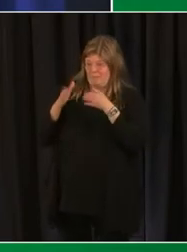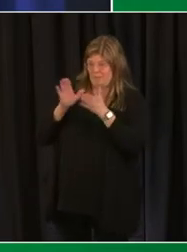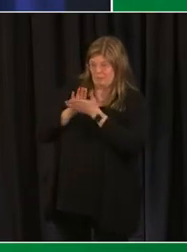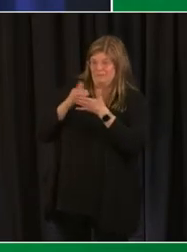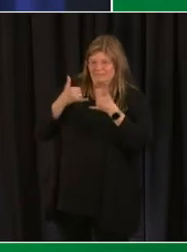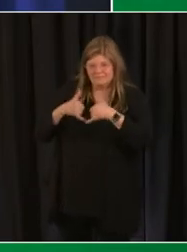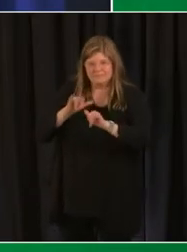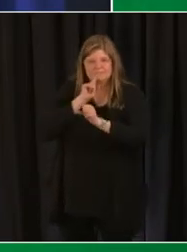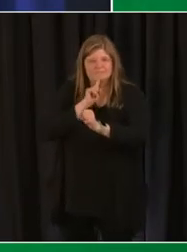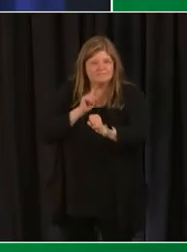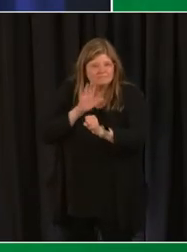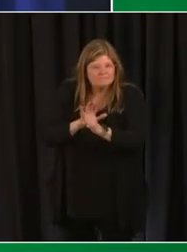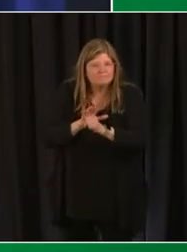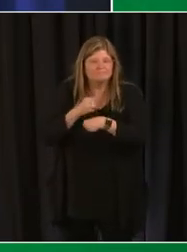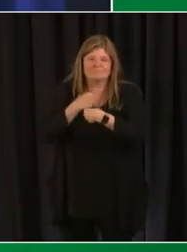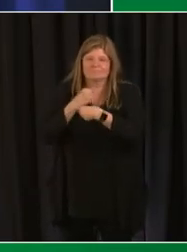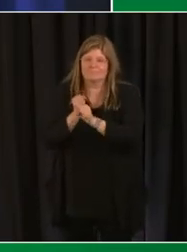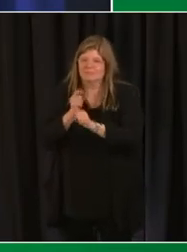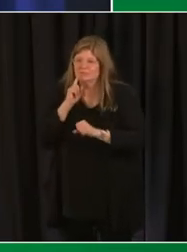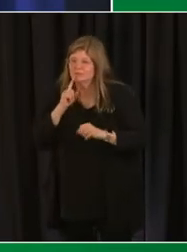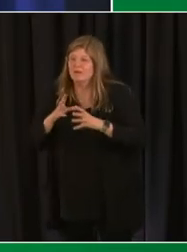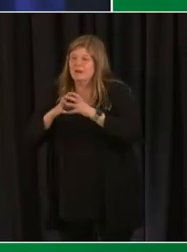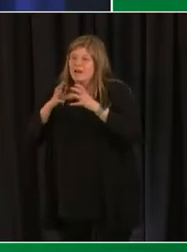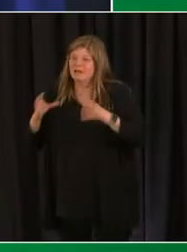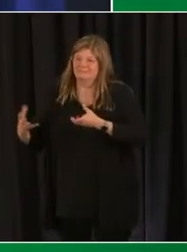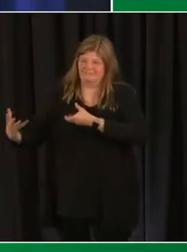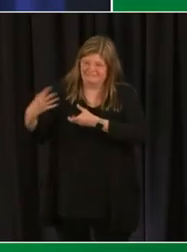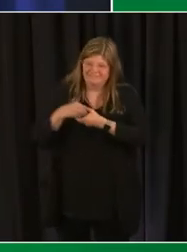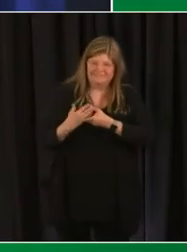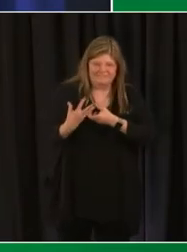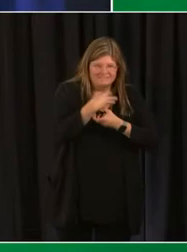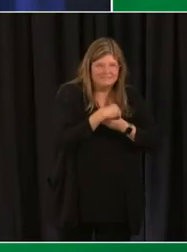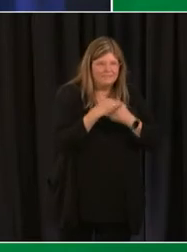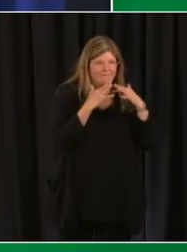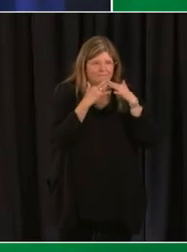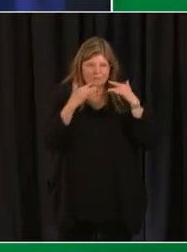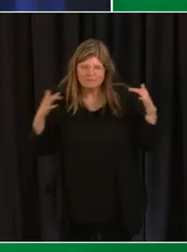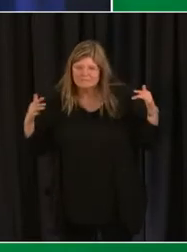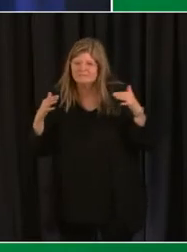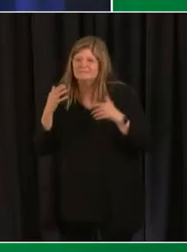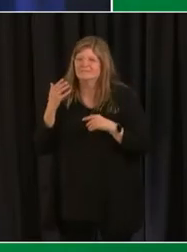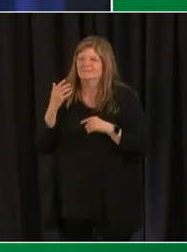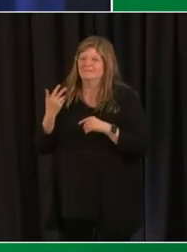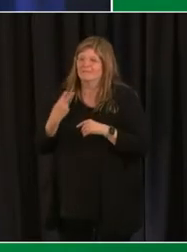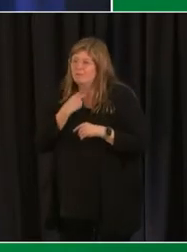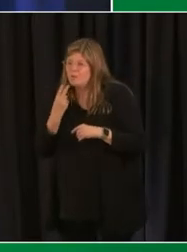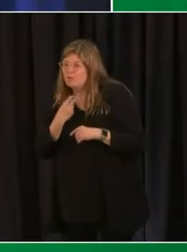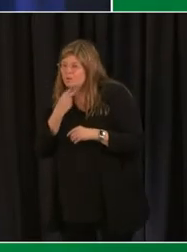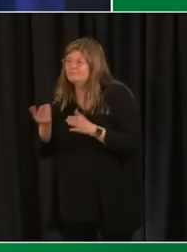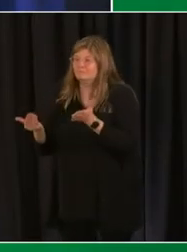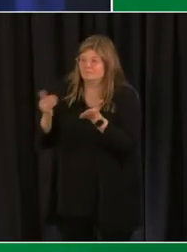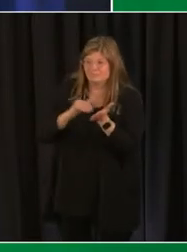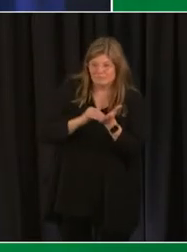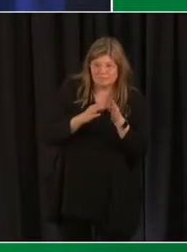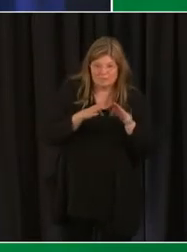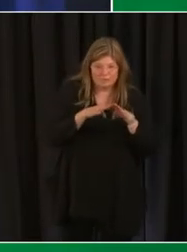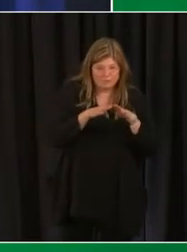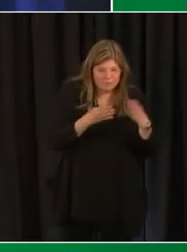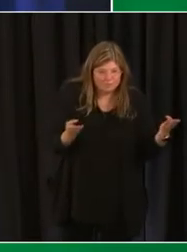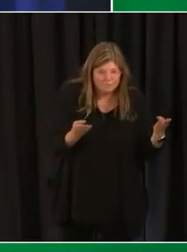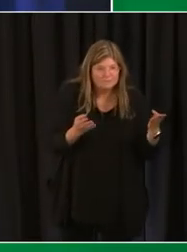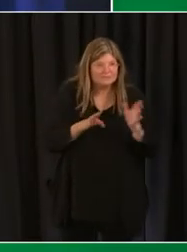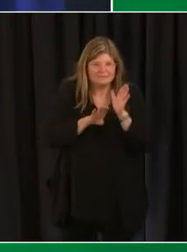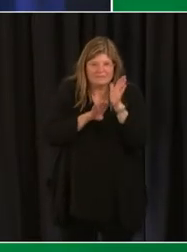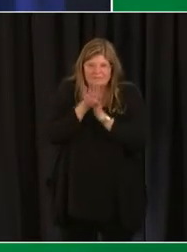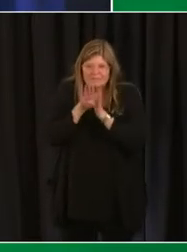ensuring that there is robust engagement from a diverse group of voices in our reopening plans but also our